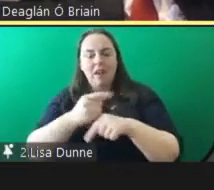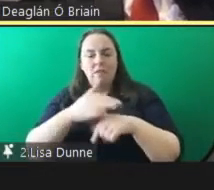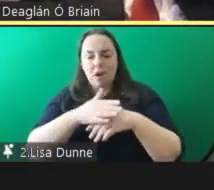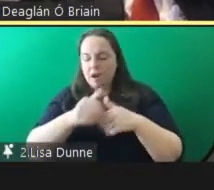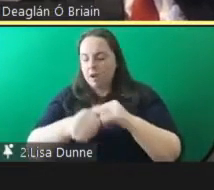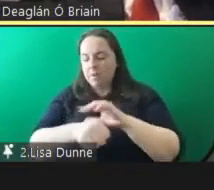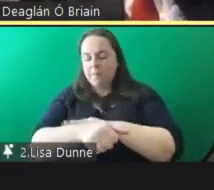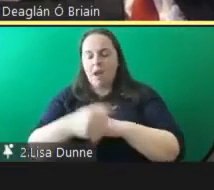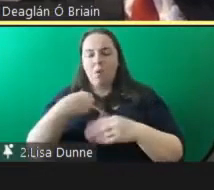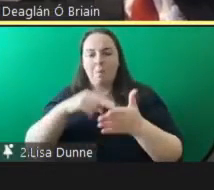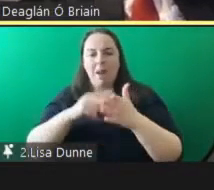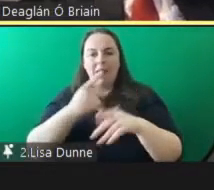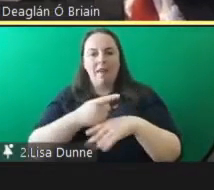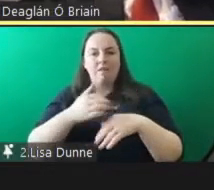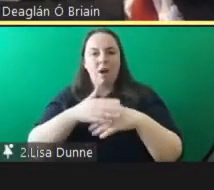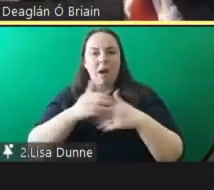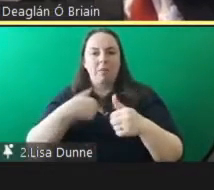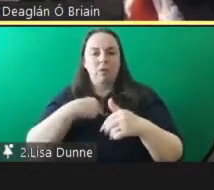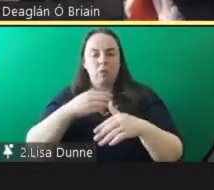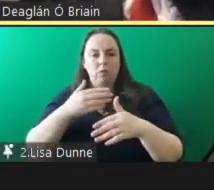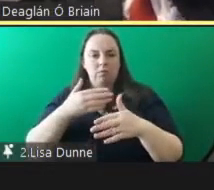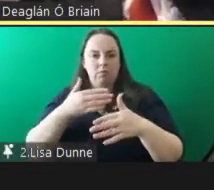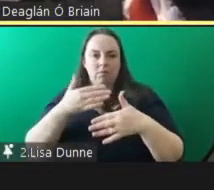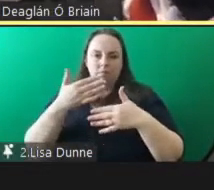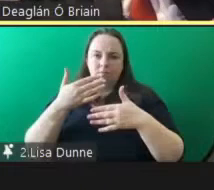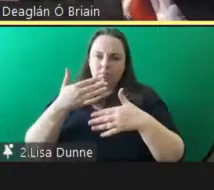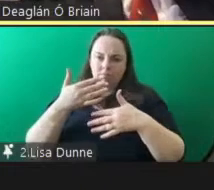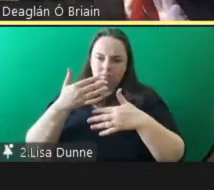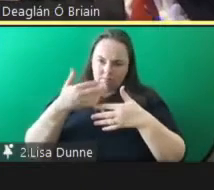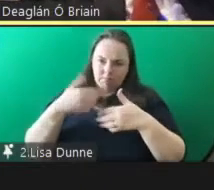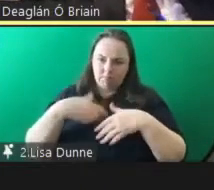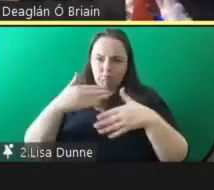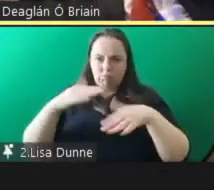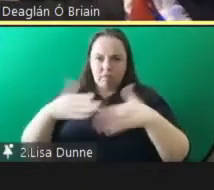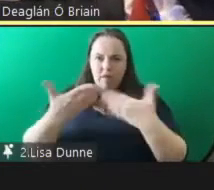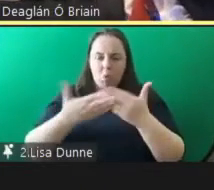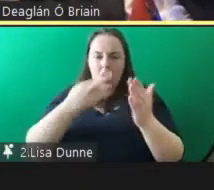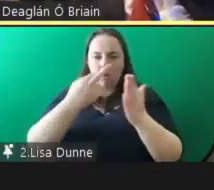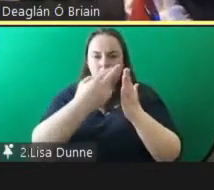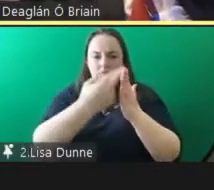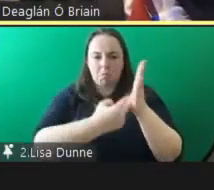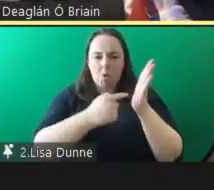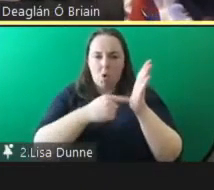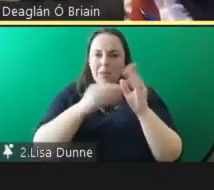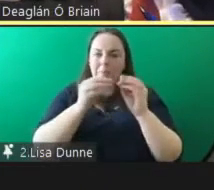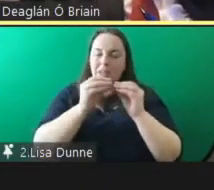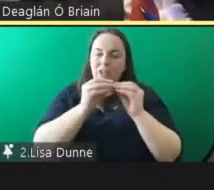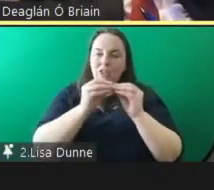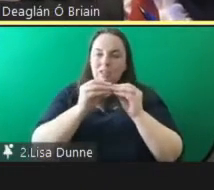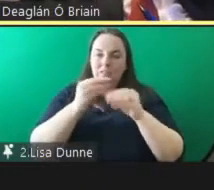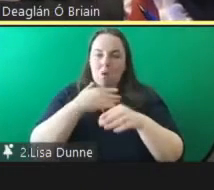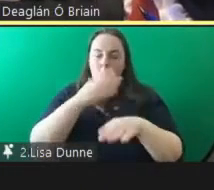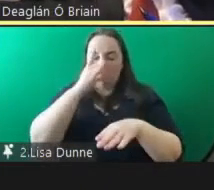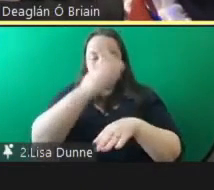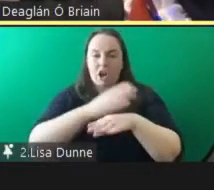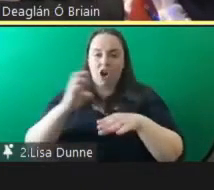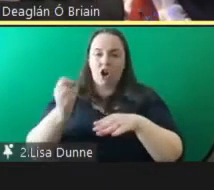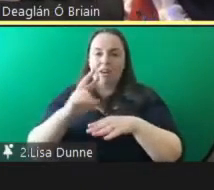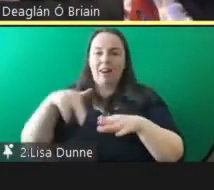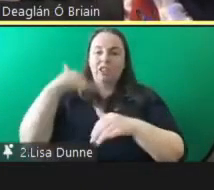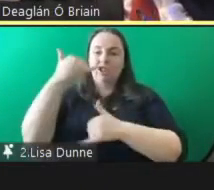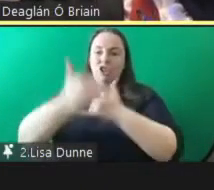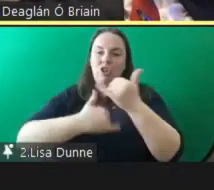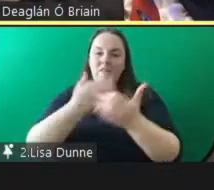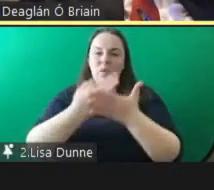the commitment in the O'Malley report to have a service for intermediaries up and running very early next year there's a number of elements